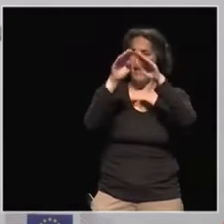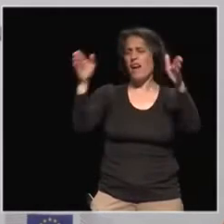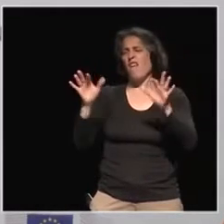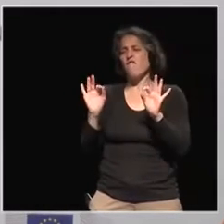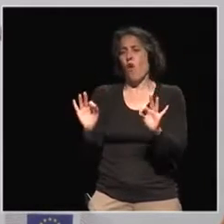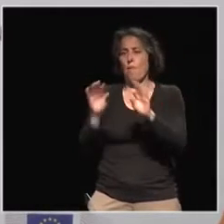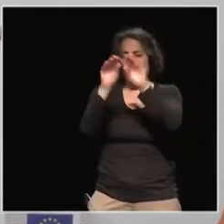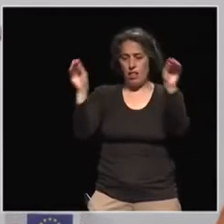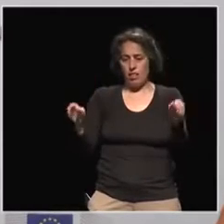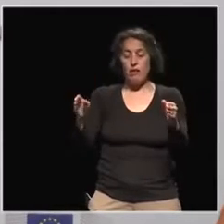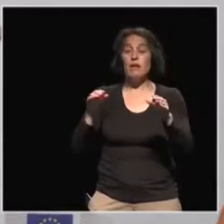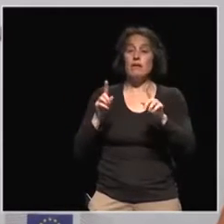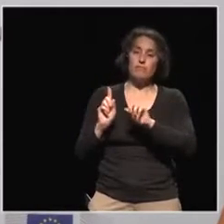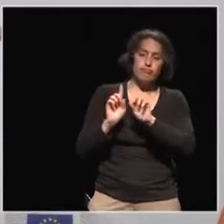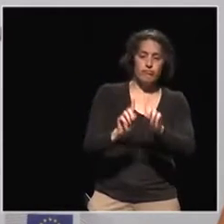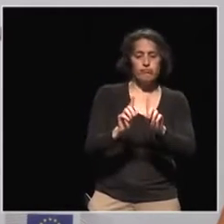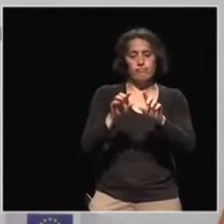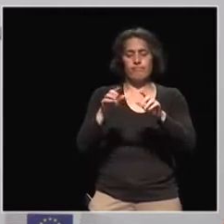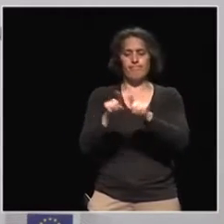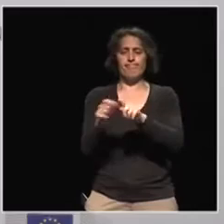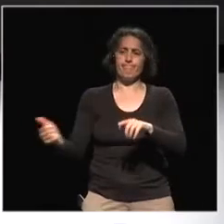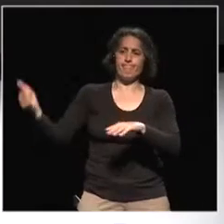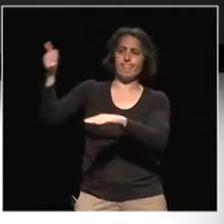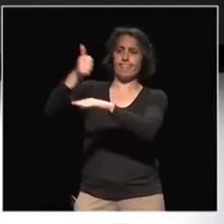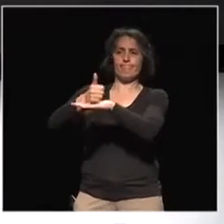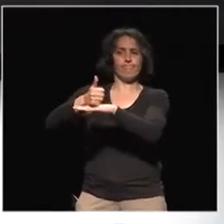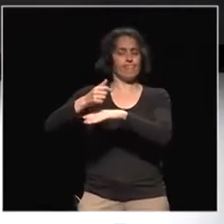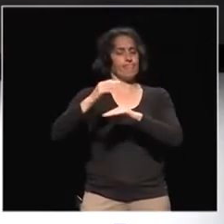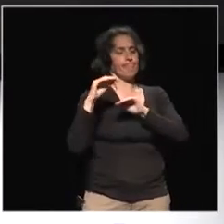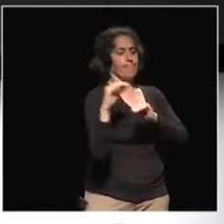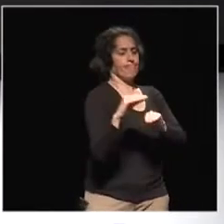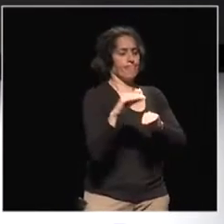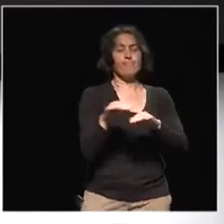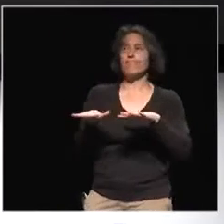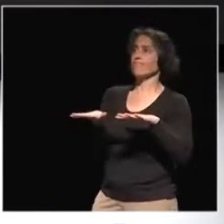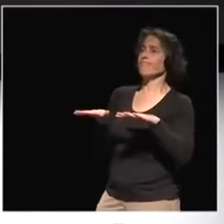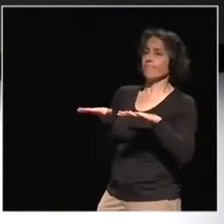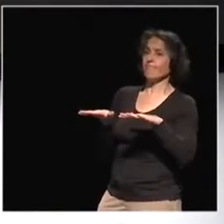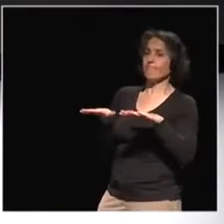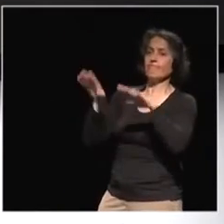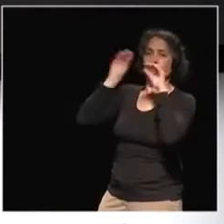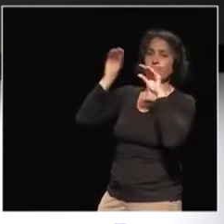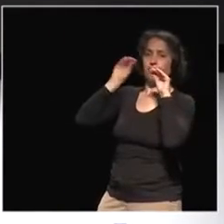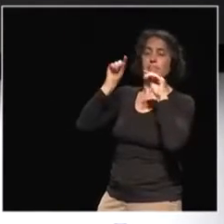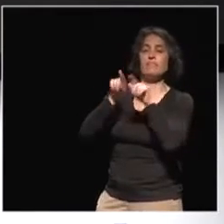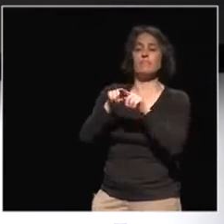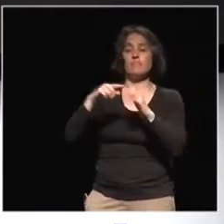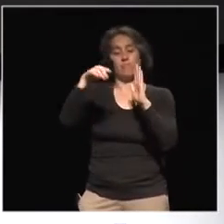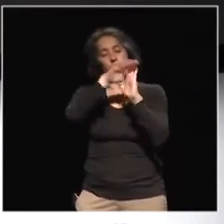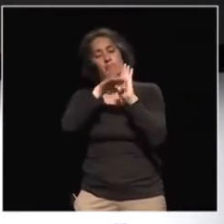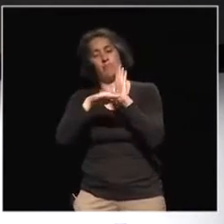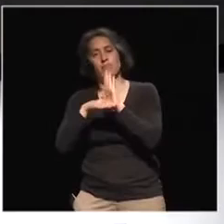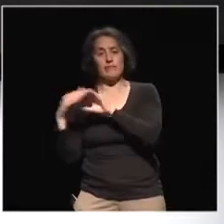embedded in classic power relations of nation states, shouldn't we focus much more on non-formal